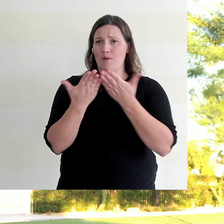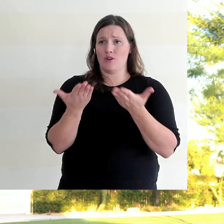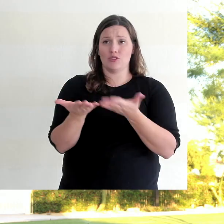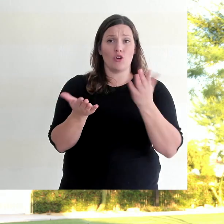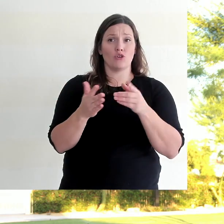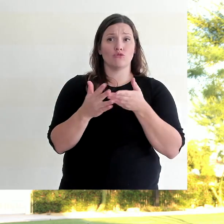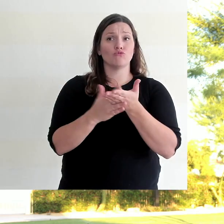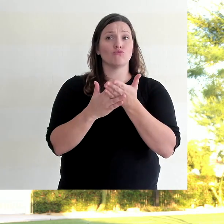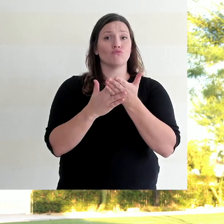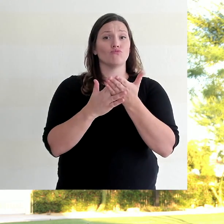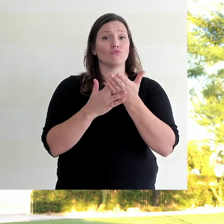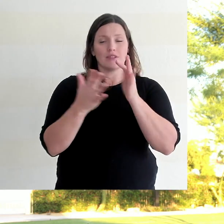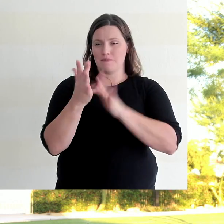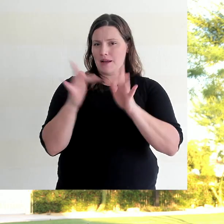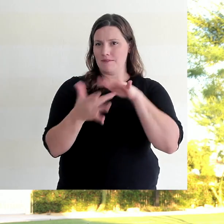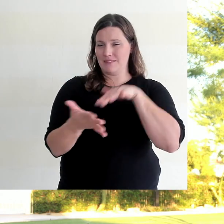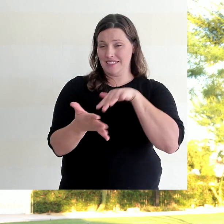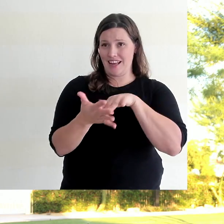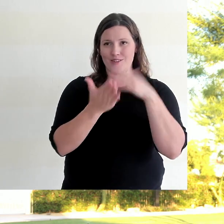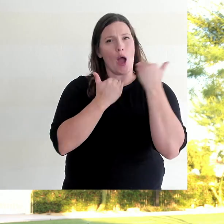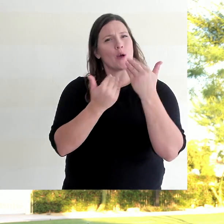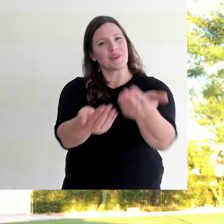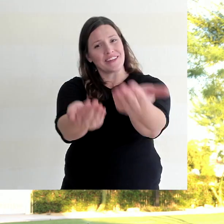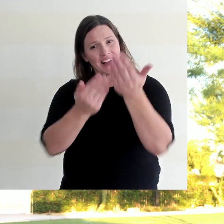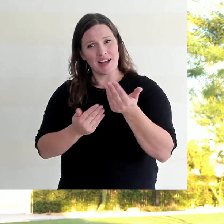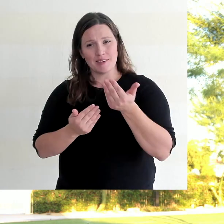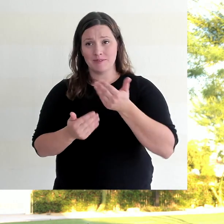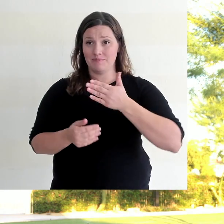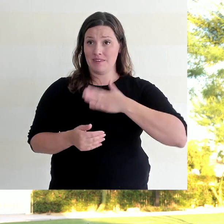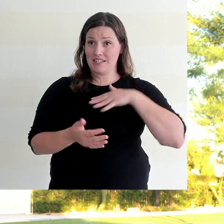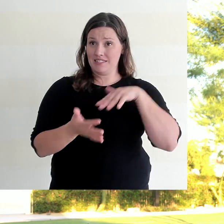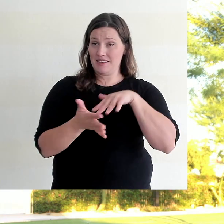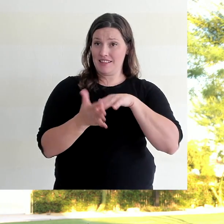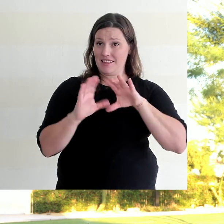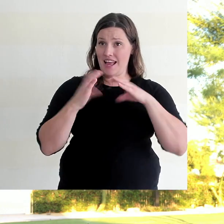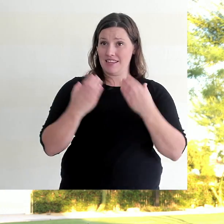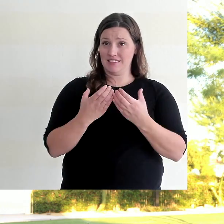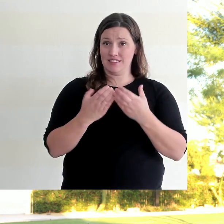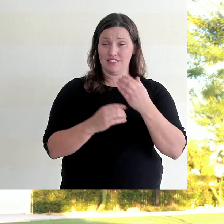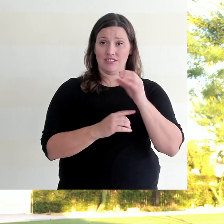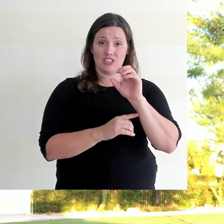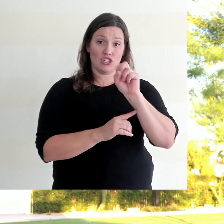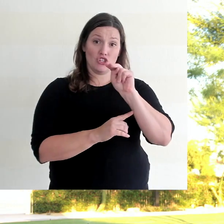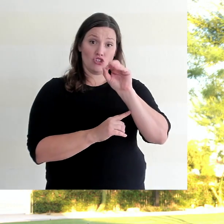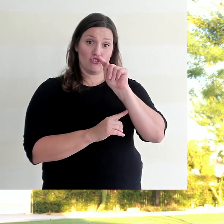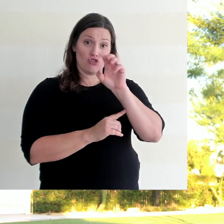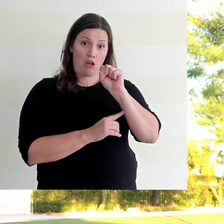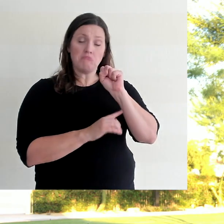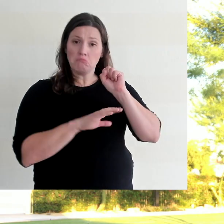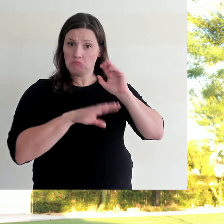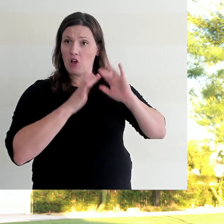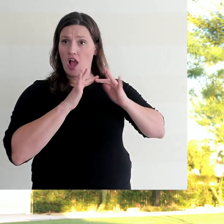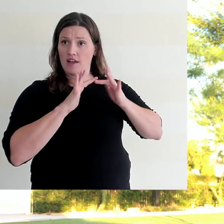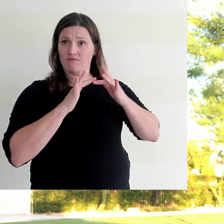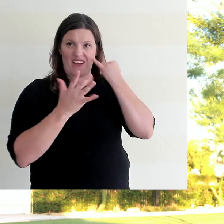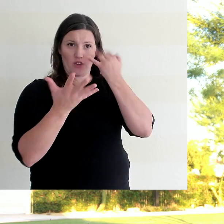hope that you will join us in a Bible study. My Bible study classes, the notes will be online if you'd like to study on your own. Just